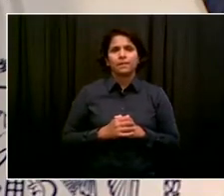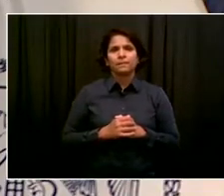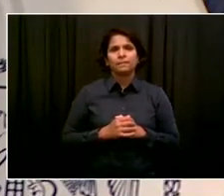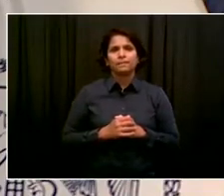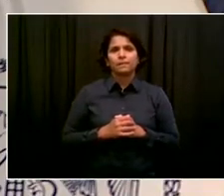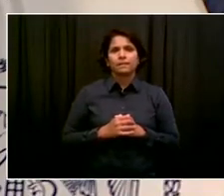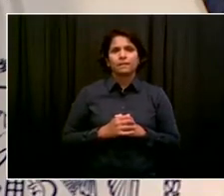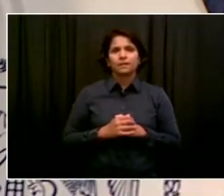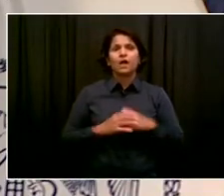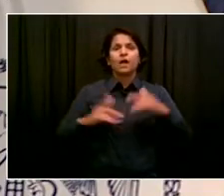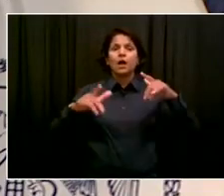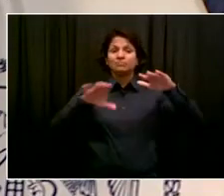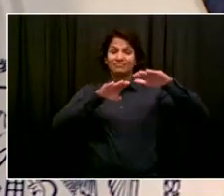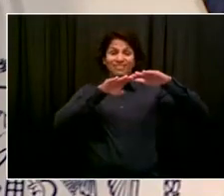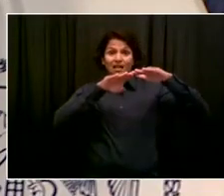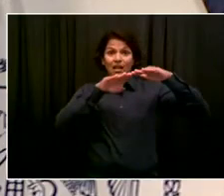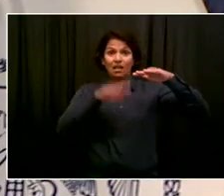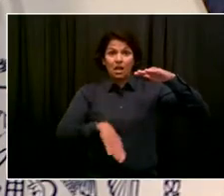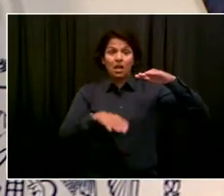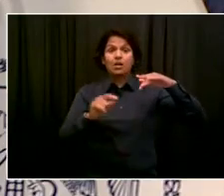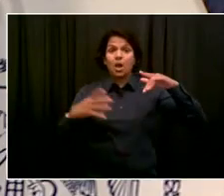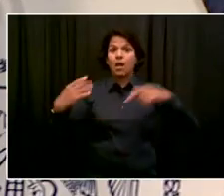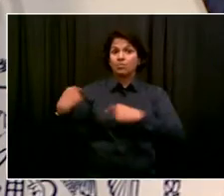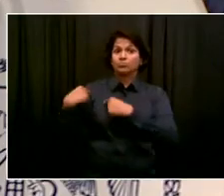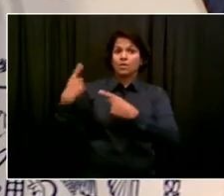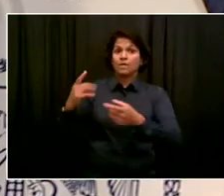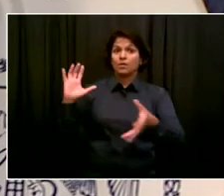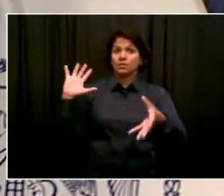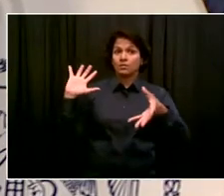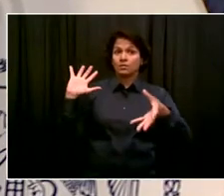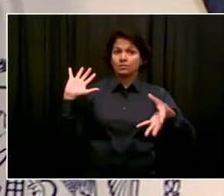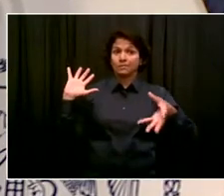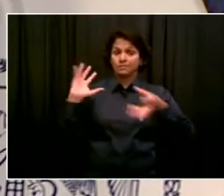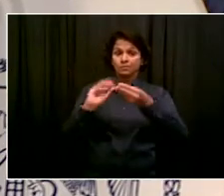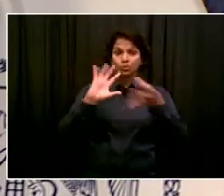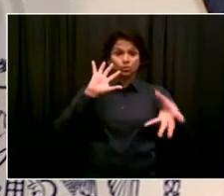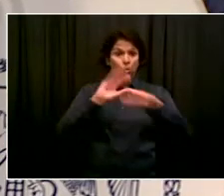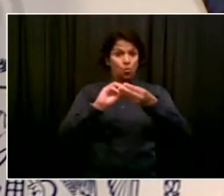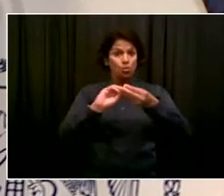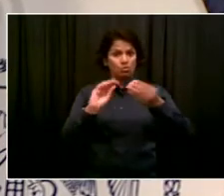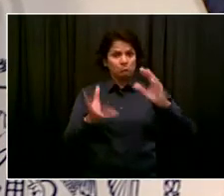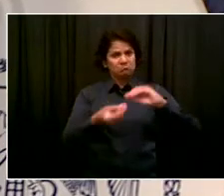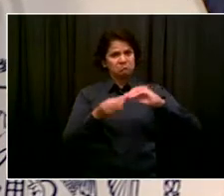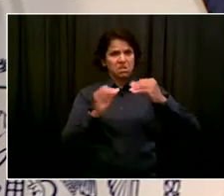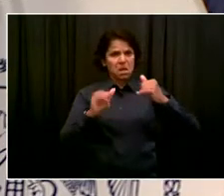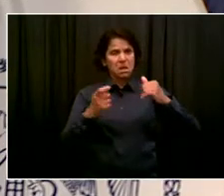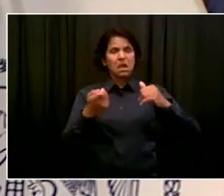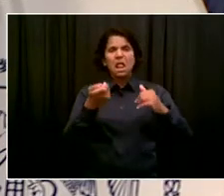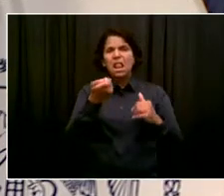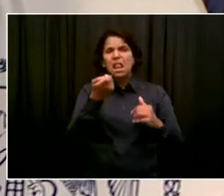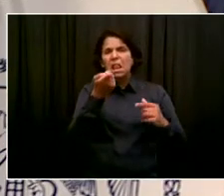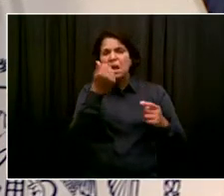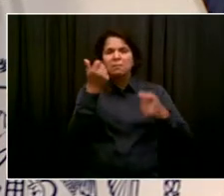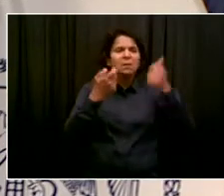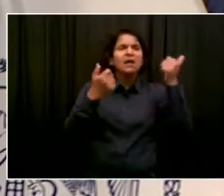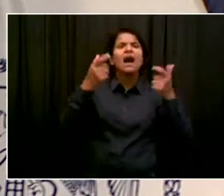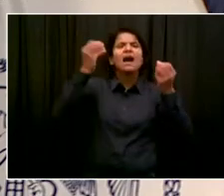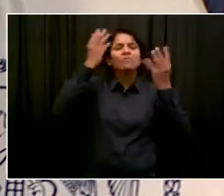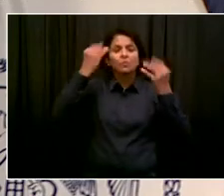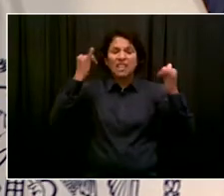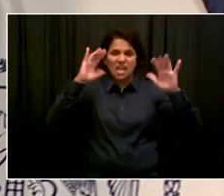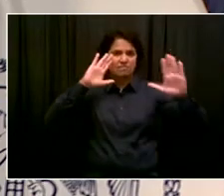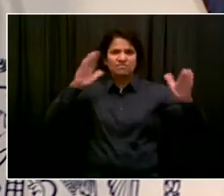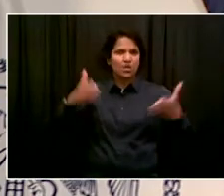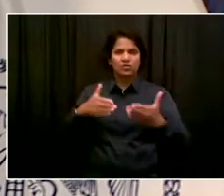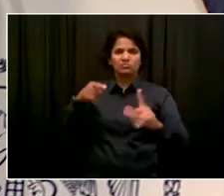vaccination. So we'll be removing thresholds from the daily reports. What will be focused on? The doses of vaccination given, the